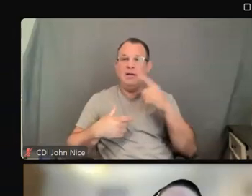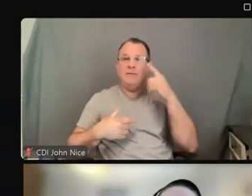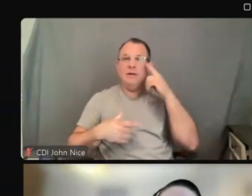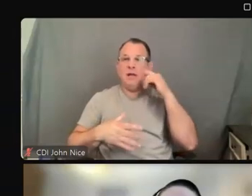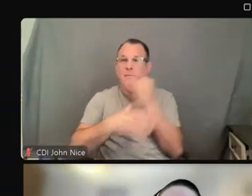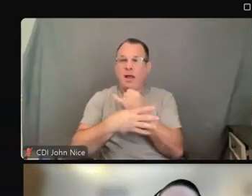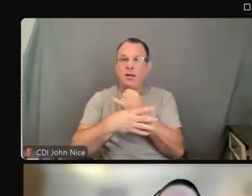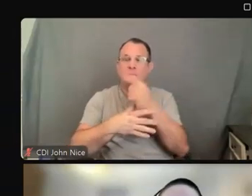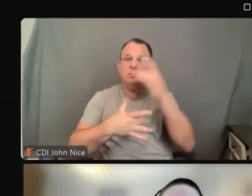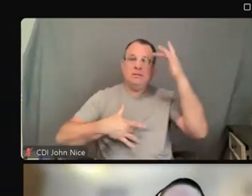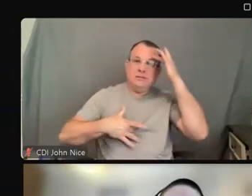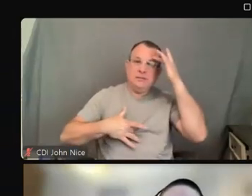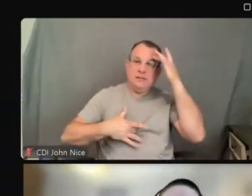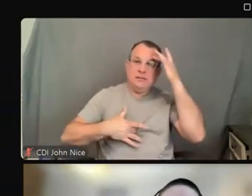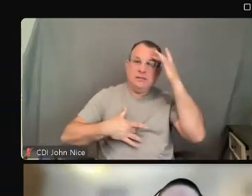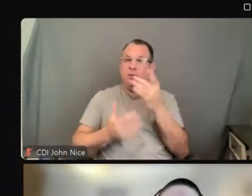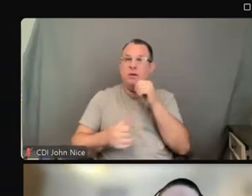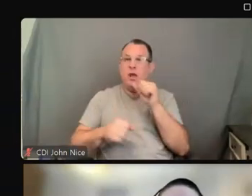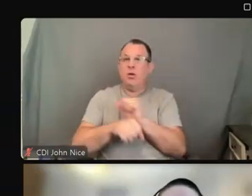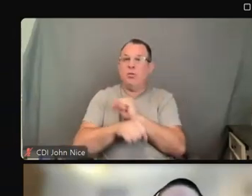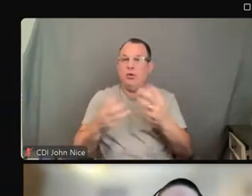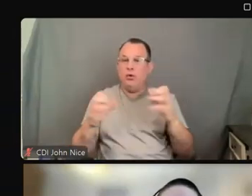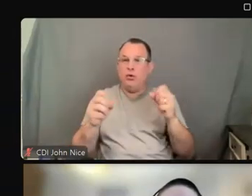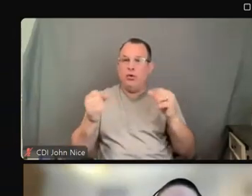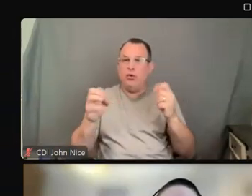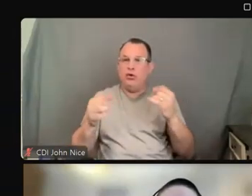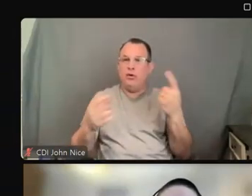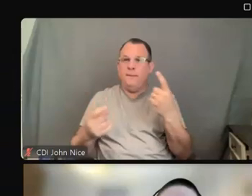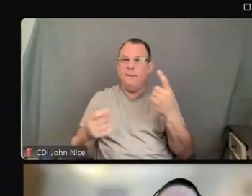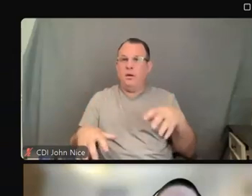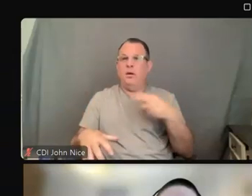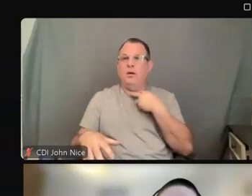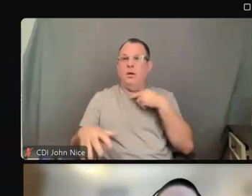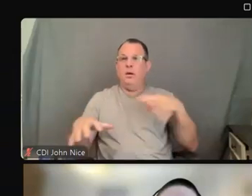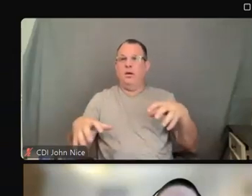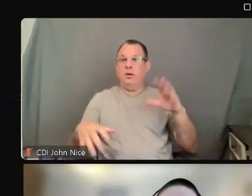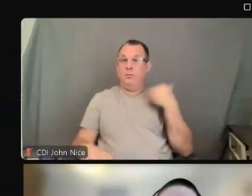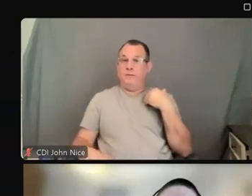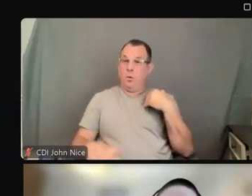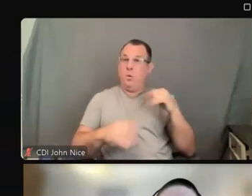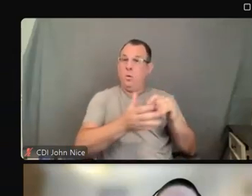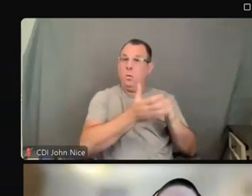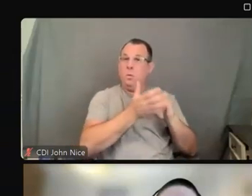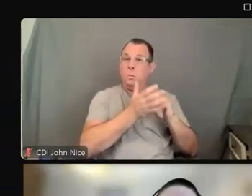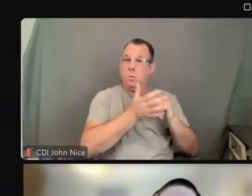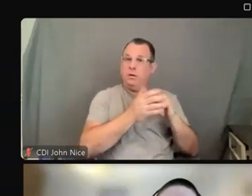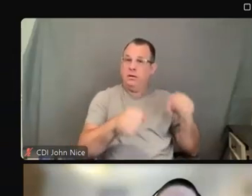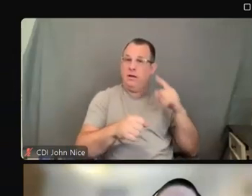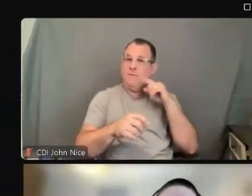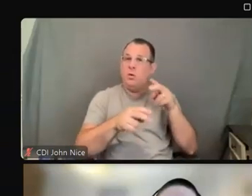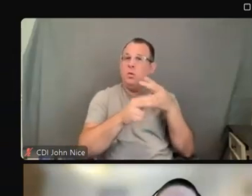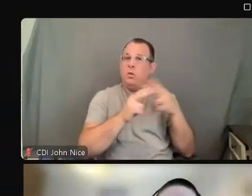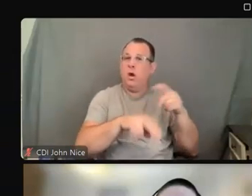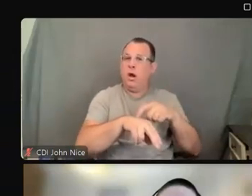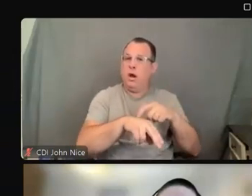So where writing notes may have been okay at one time, for short communication reasons, it